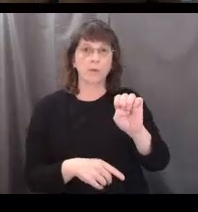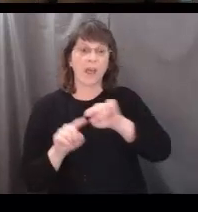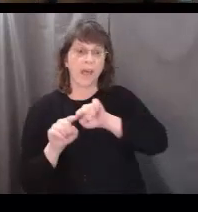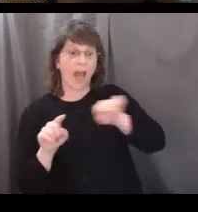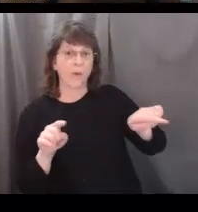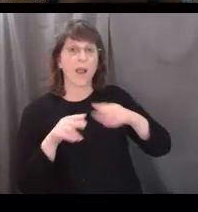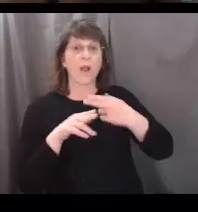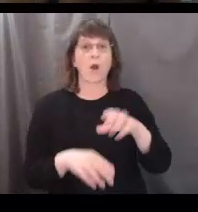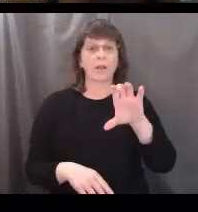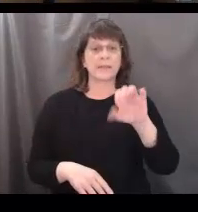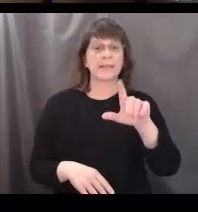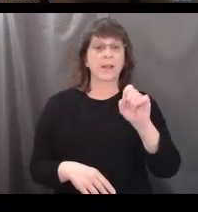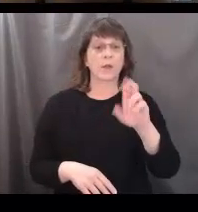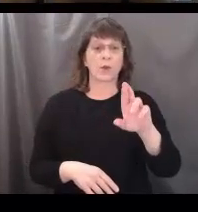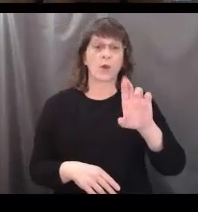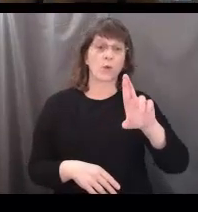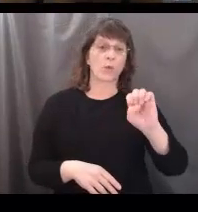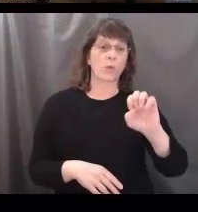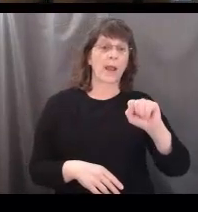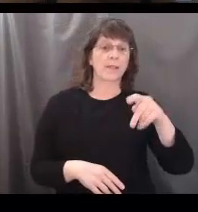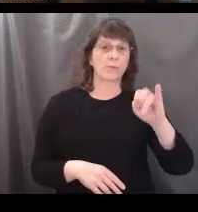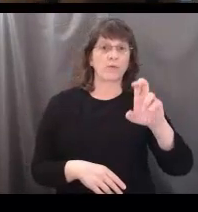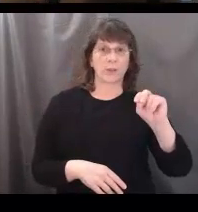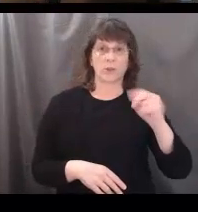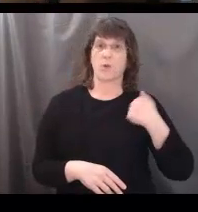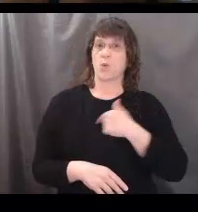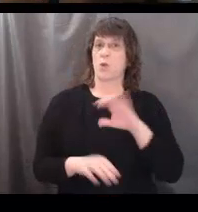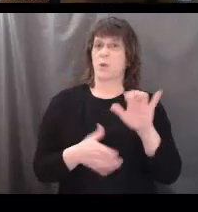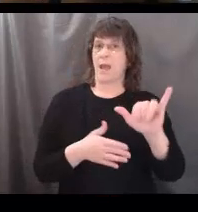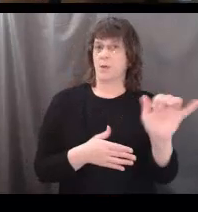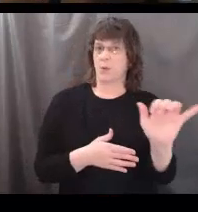is called cellular respiration, which we do as humans too.